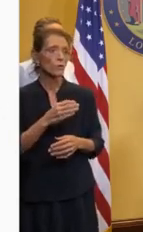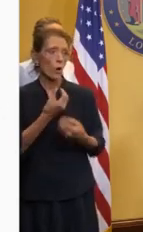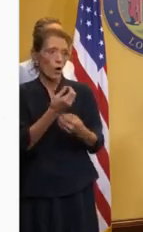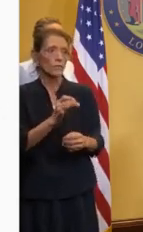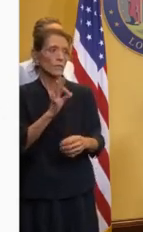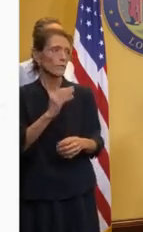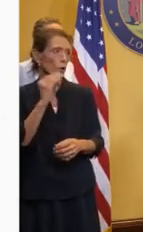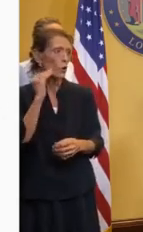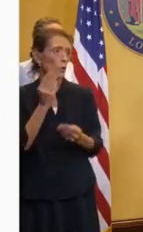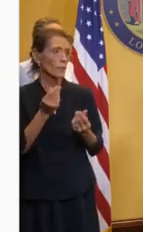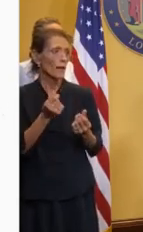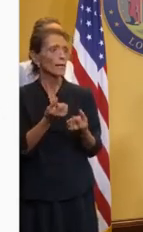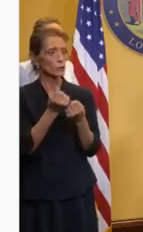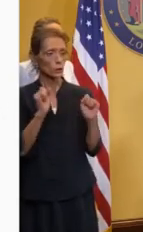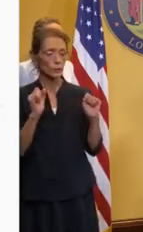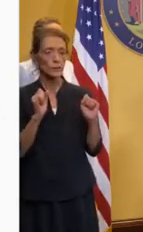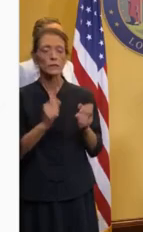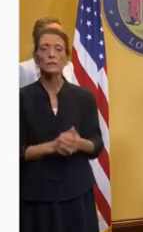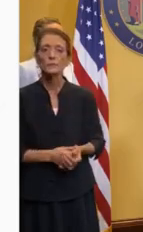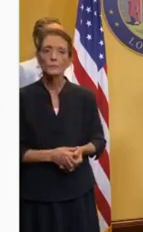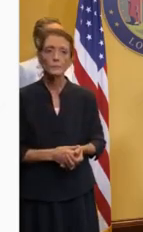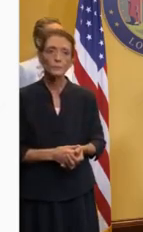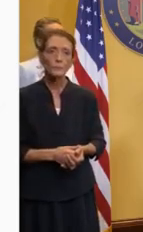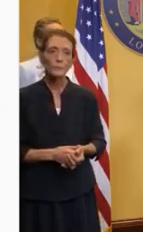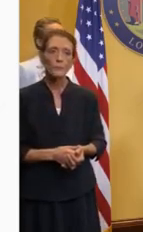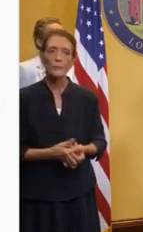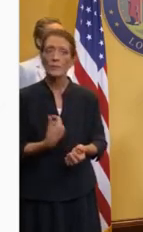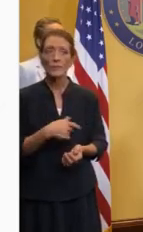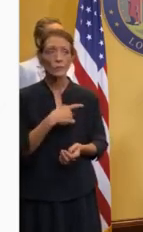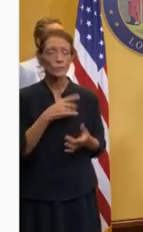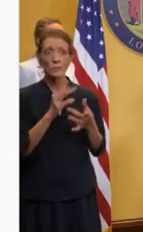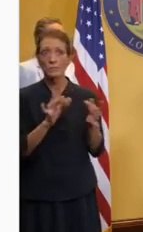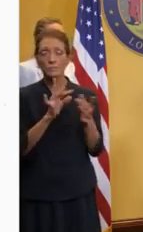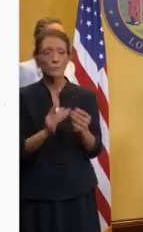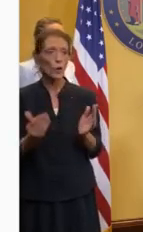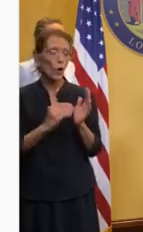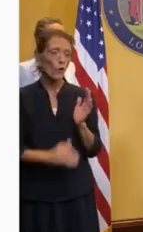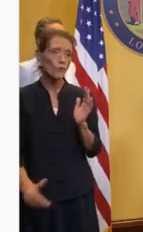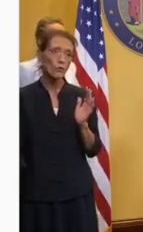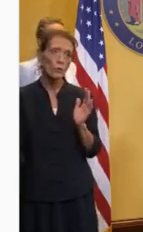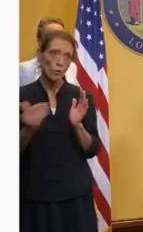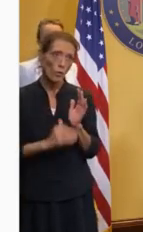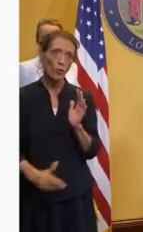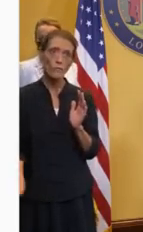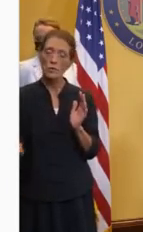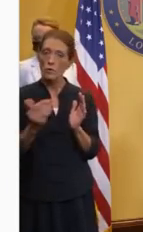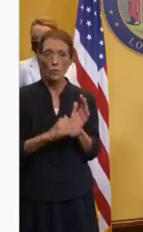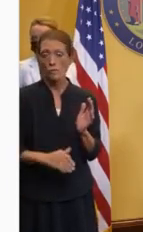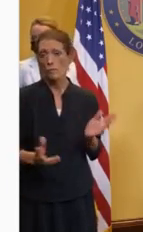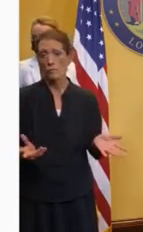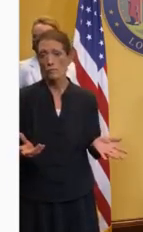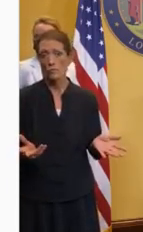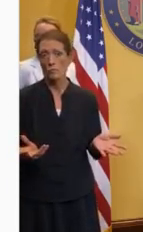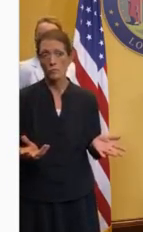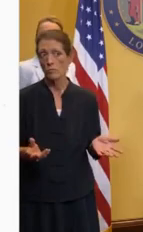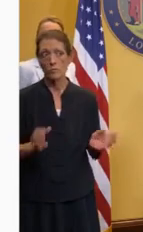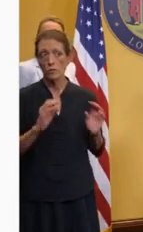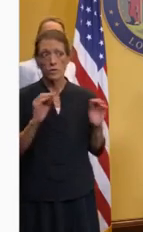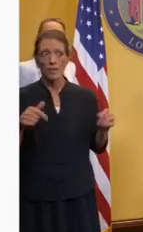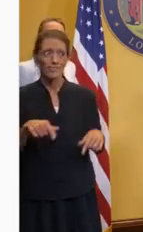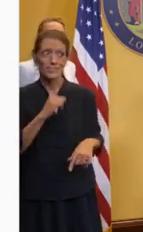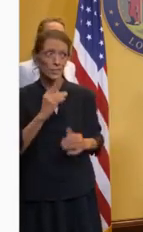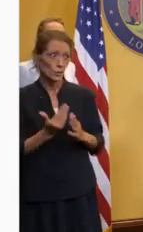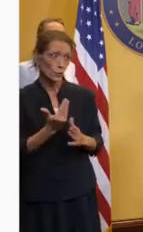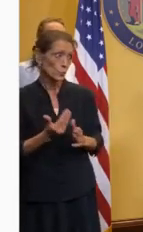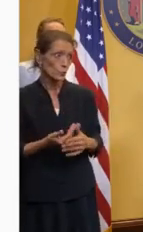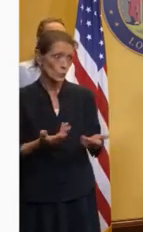Security. We've been saying the same thing over and over and over again. None of this is